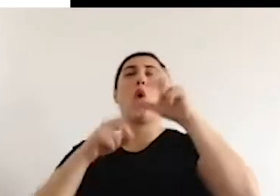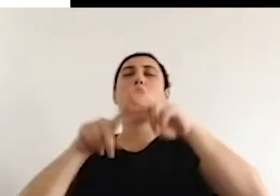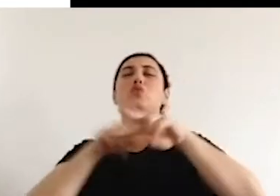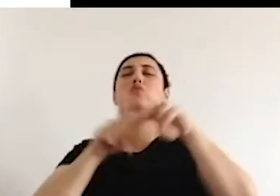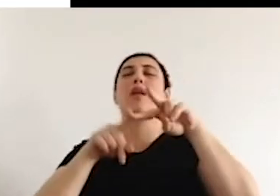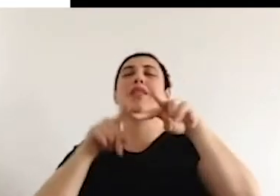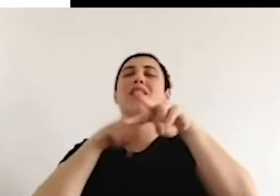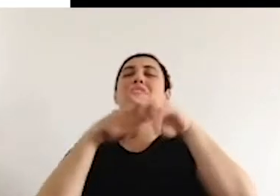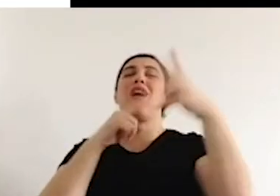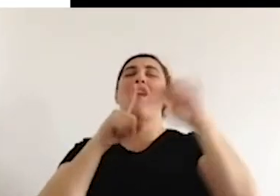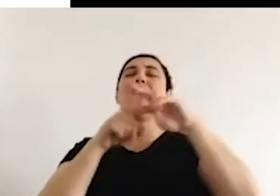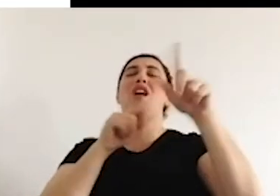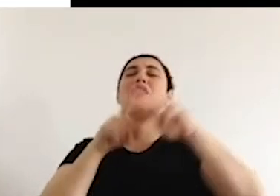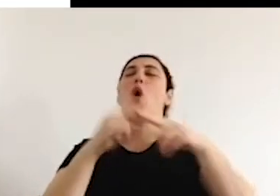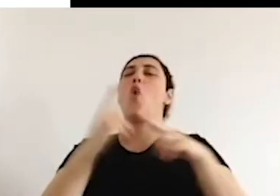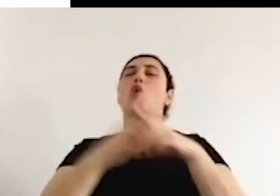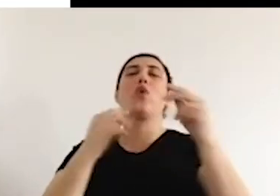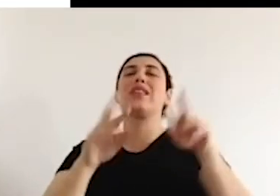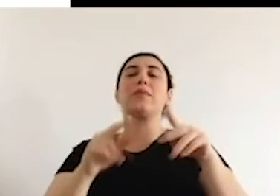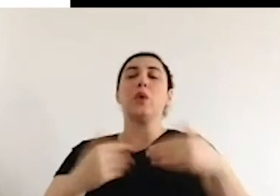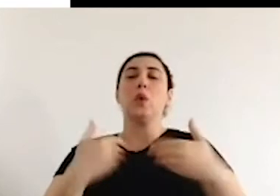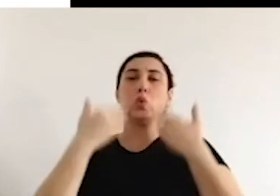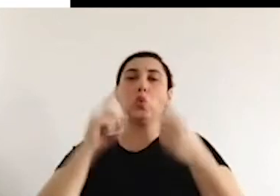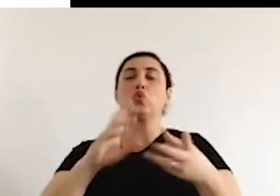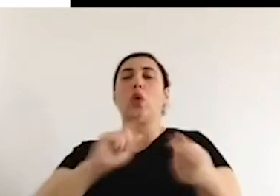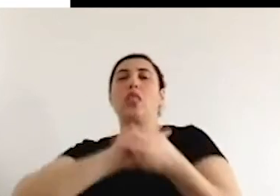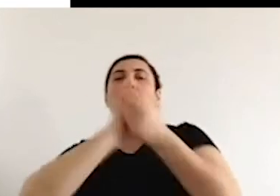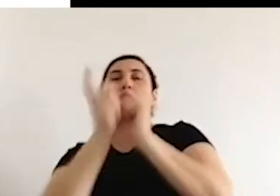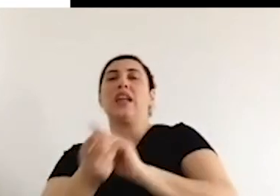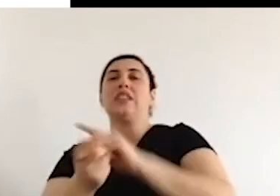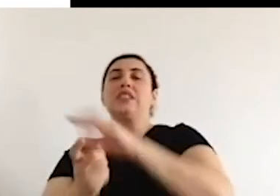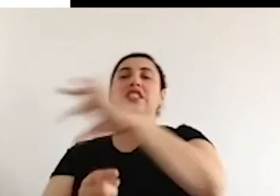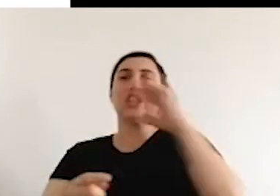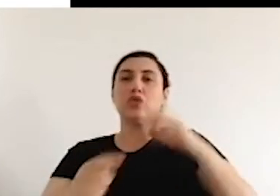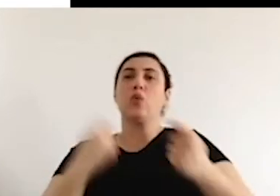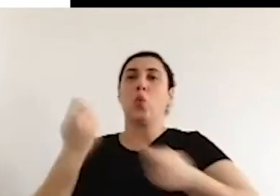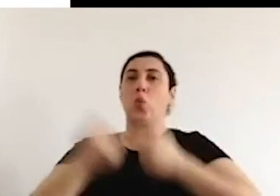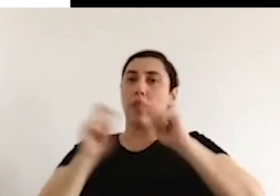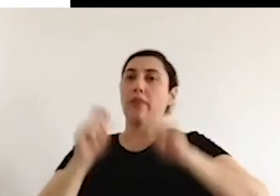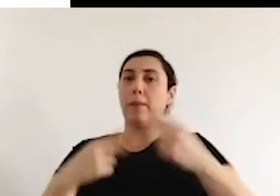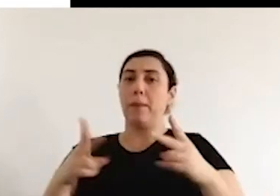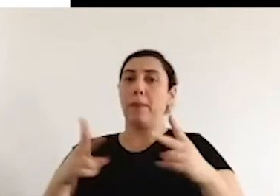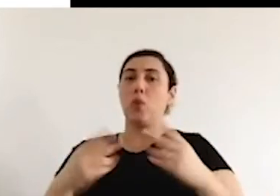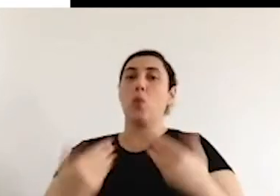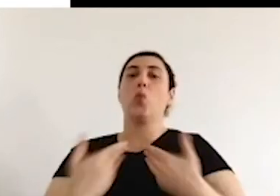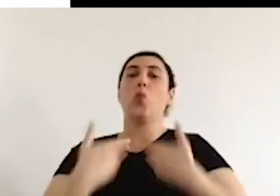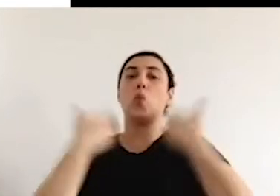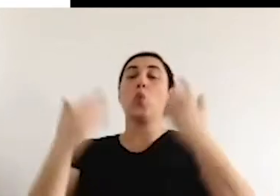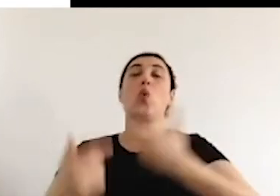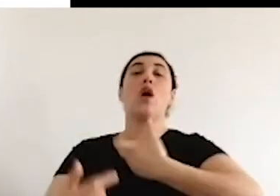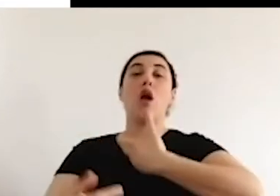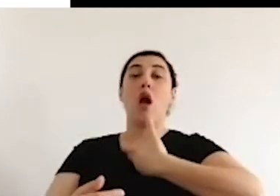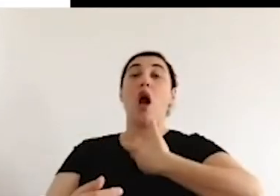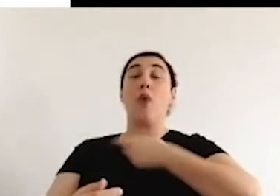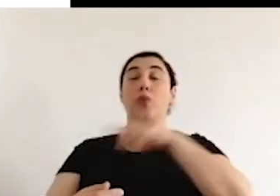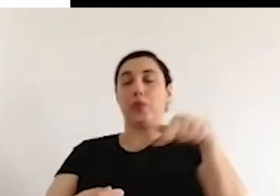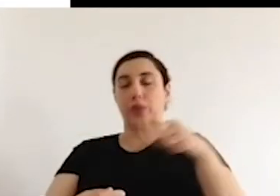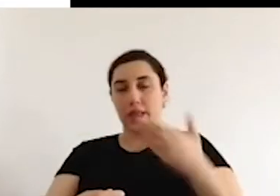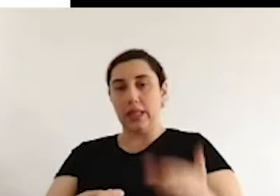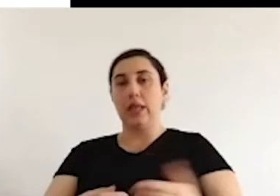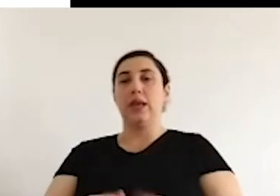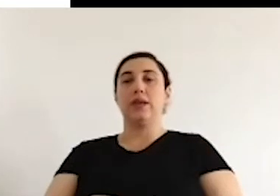Osman Kavala. We know that the law can also be used for